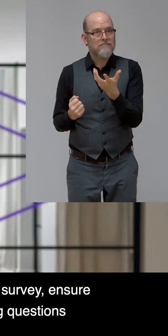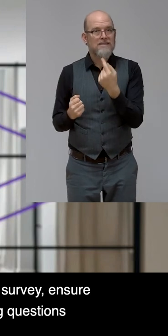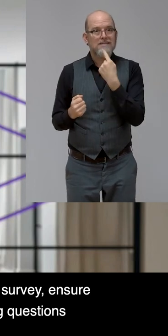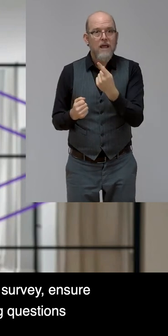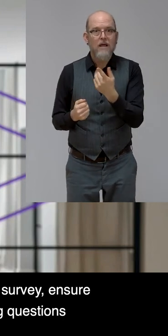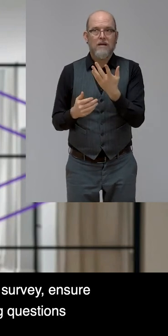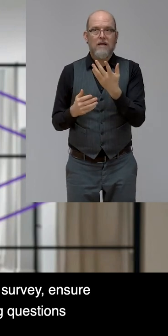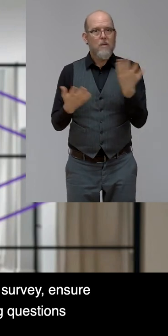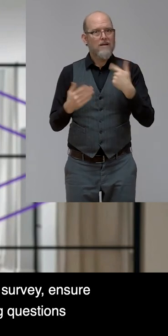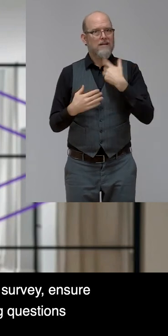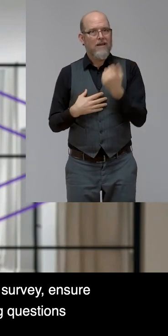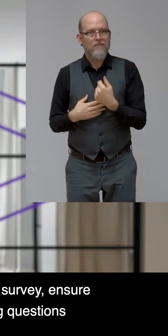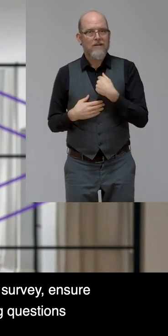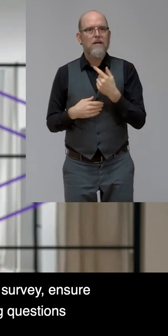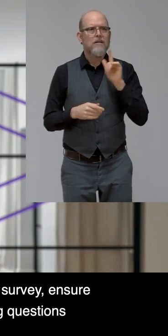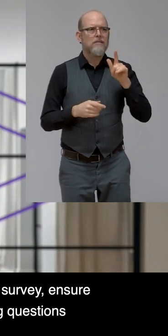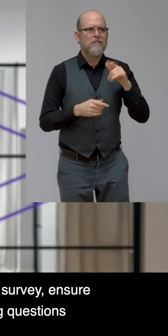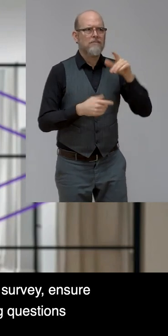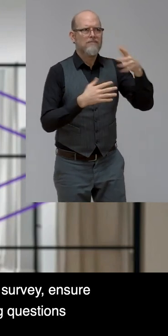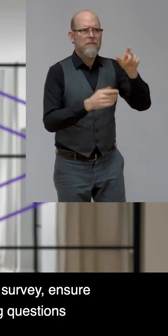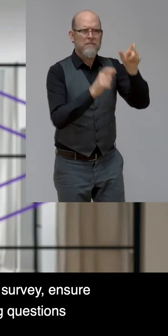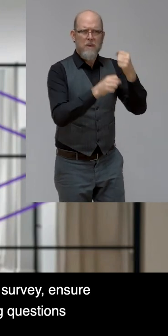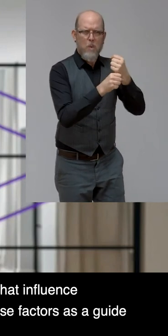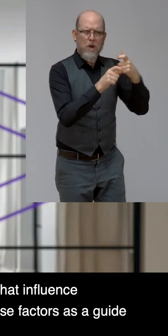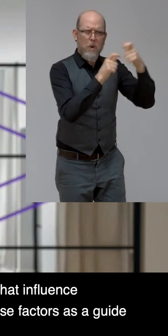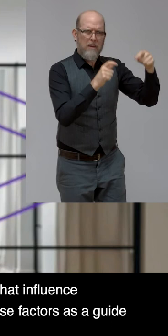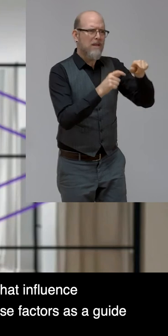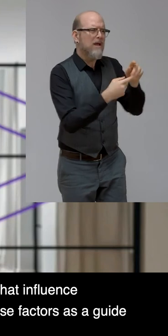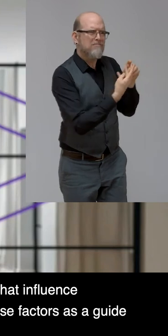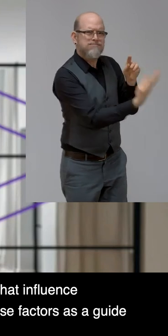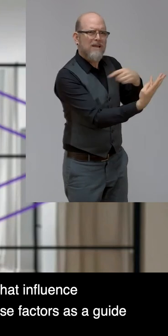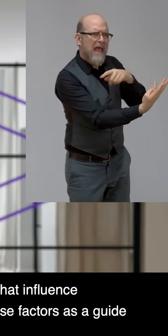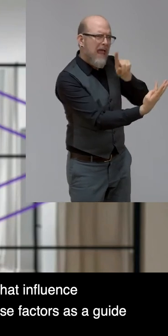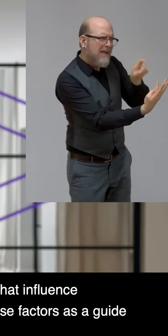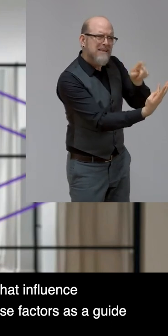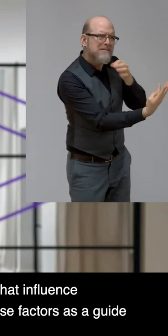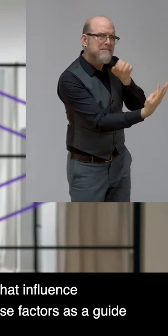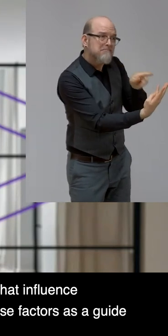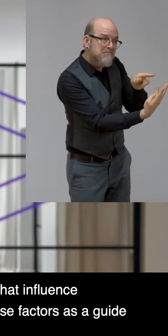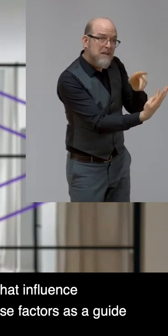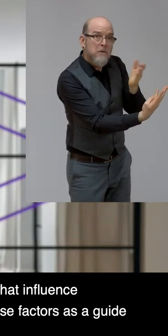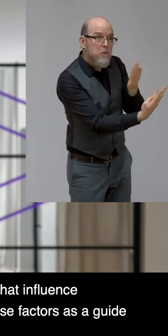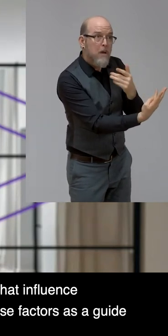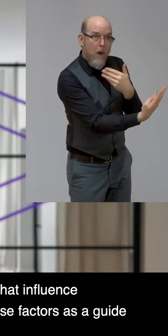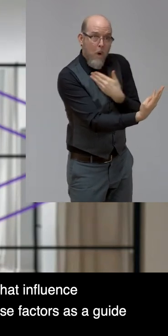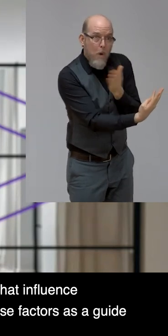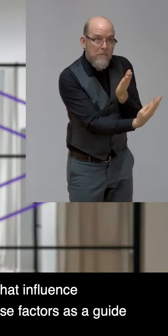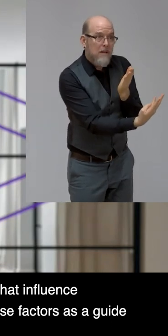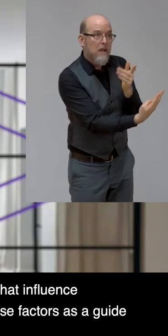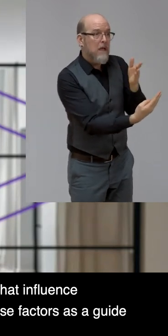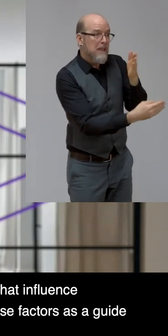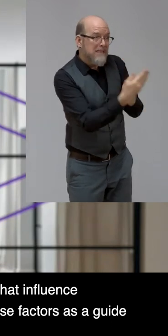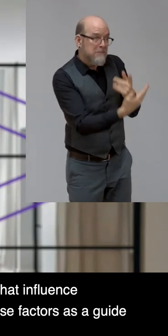ensure that those conversations or instruments are including questions related to these eight factors, which